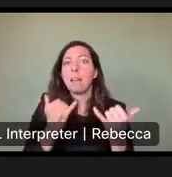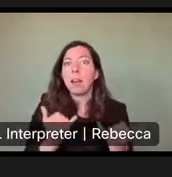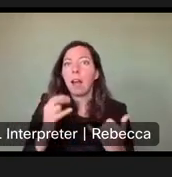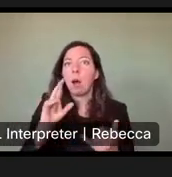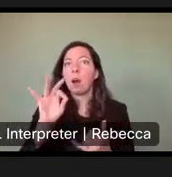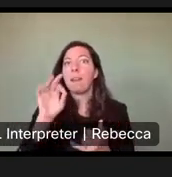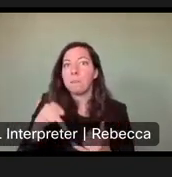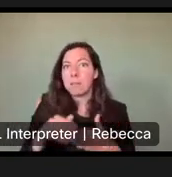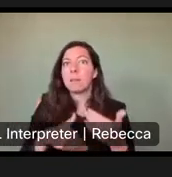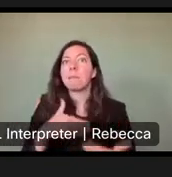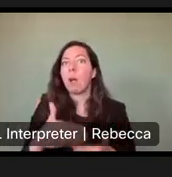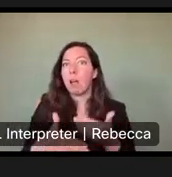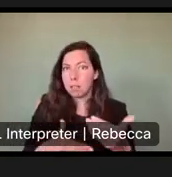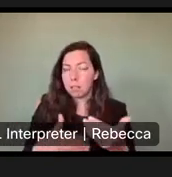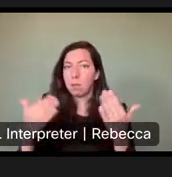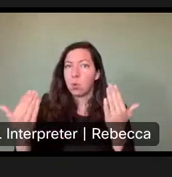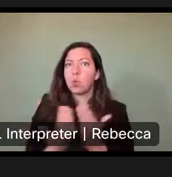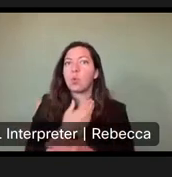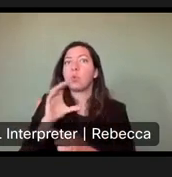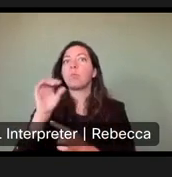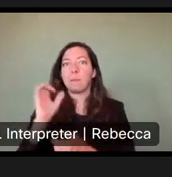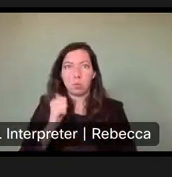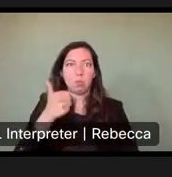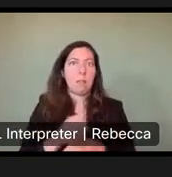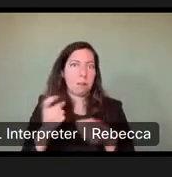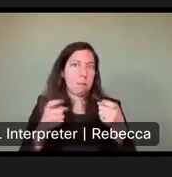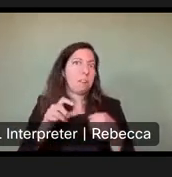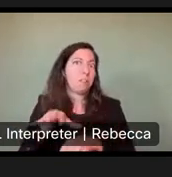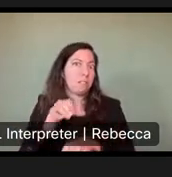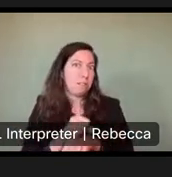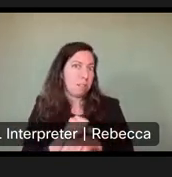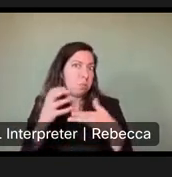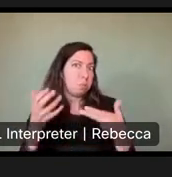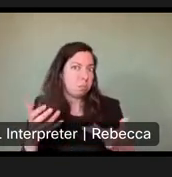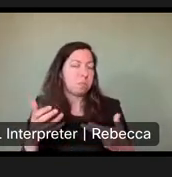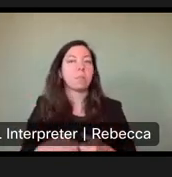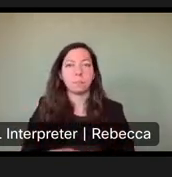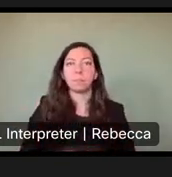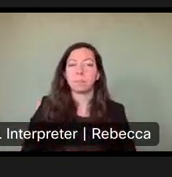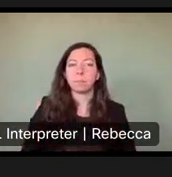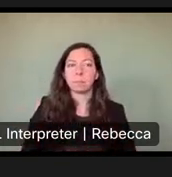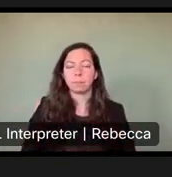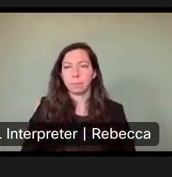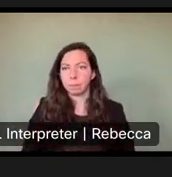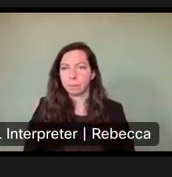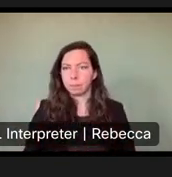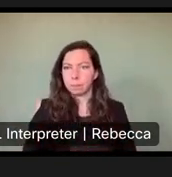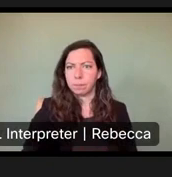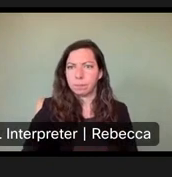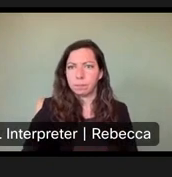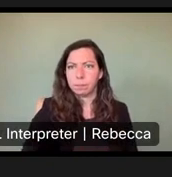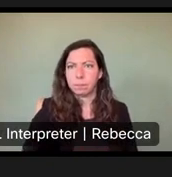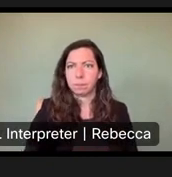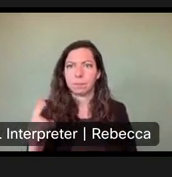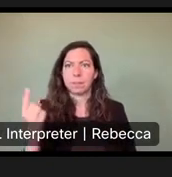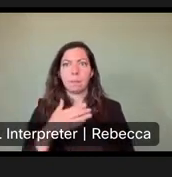in the RFP process. Fairly quickly to, uh, update our reservation contract. I would be willing to pay